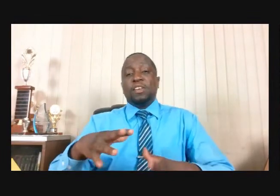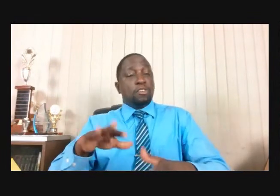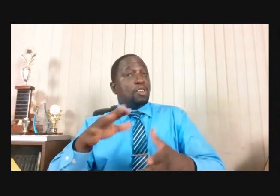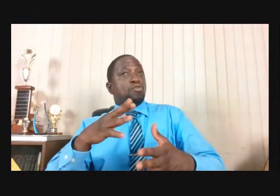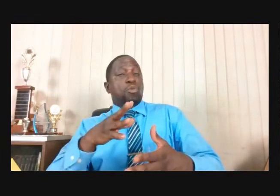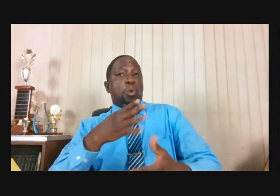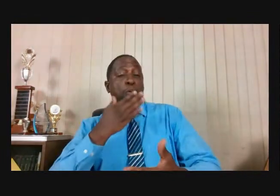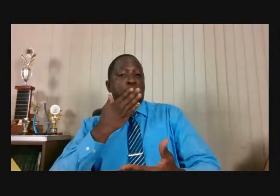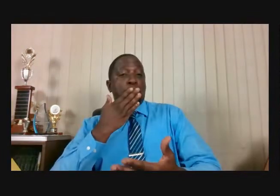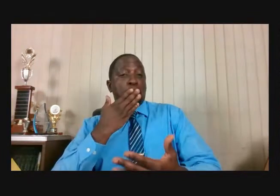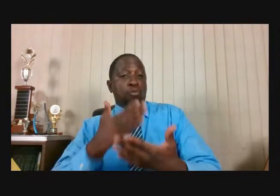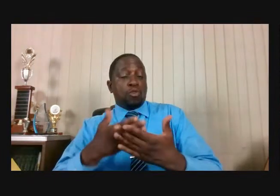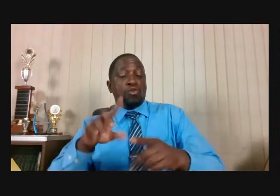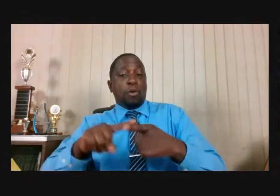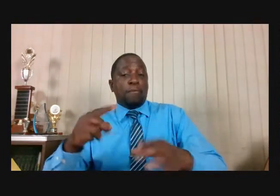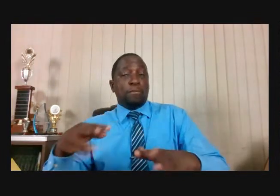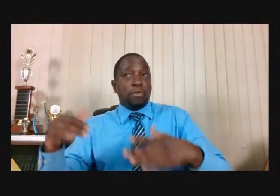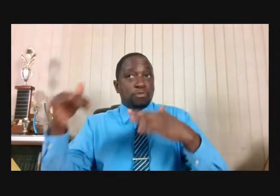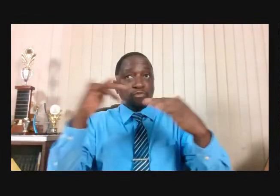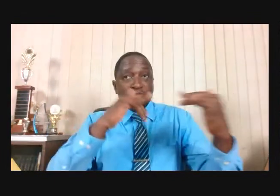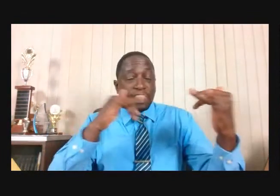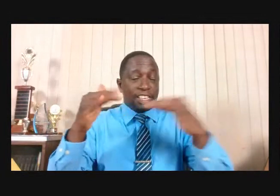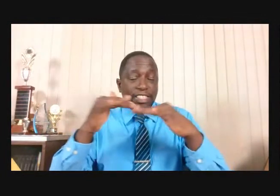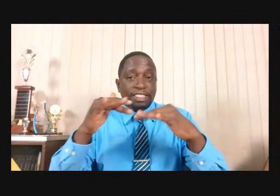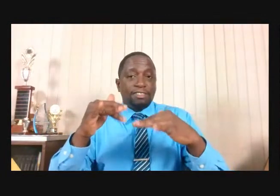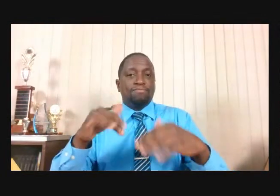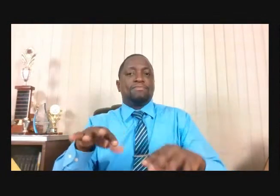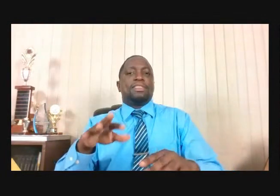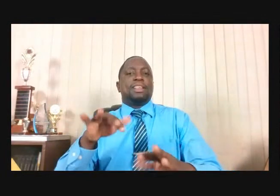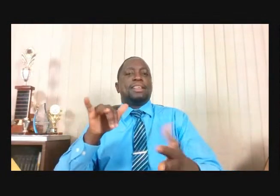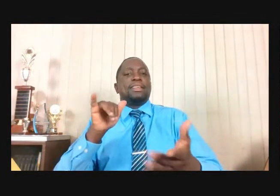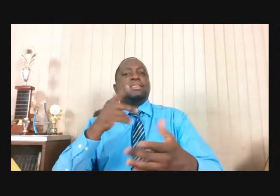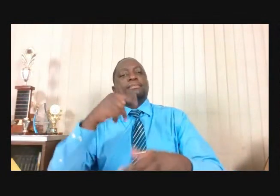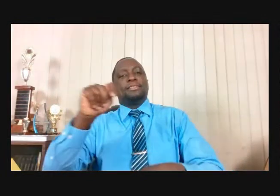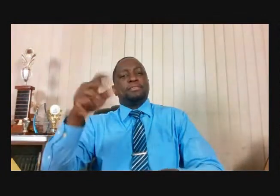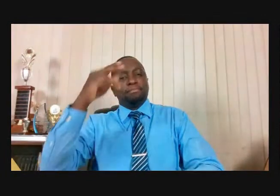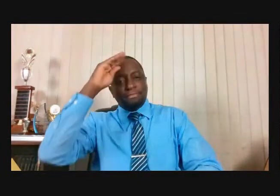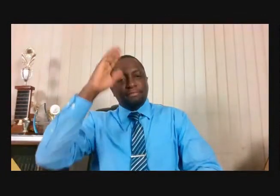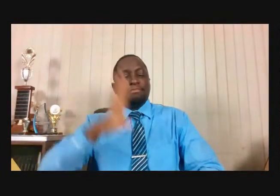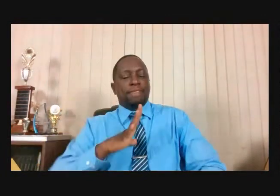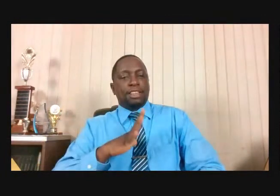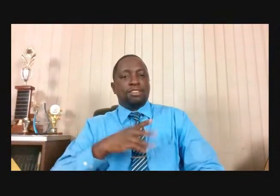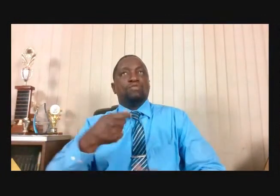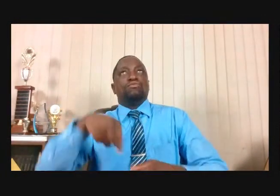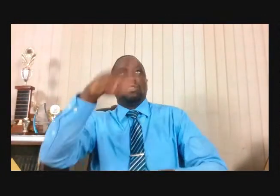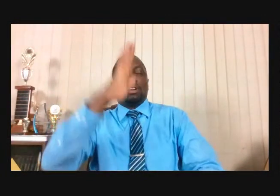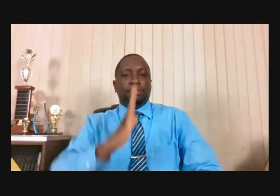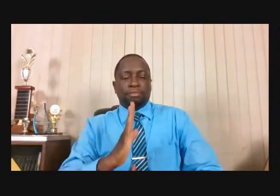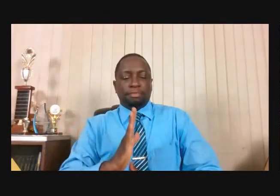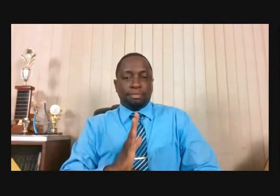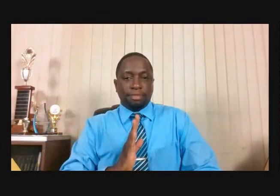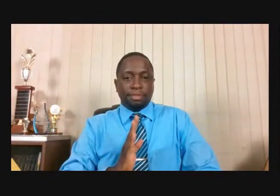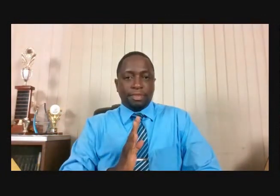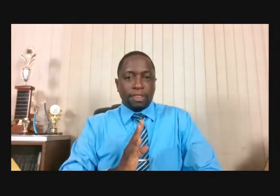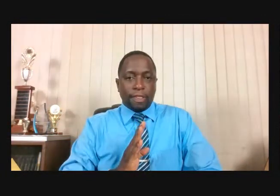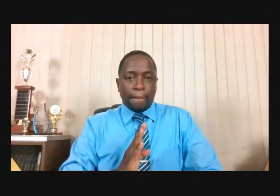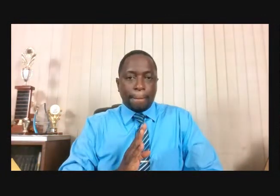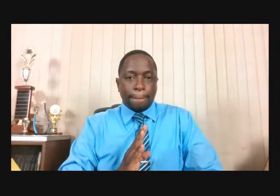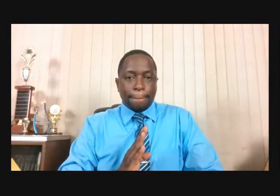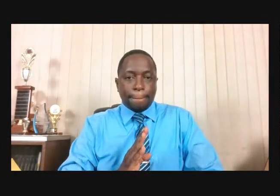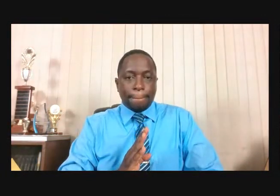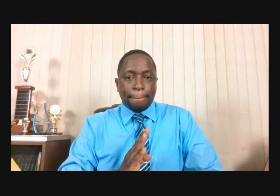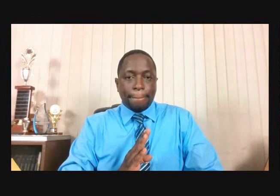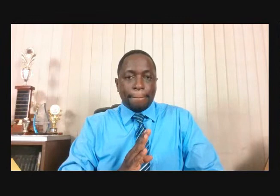Servants Ever Face In Scripture Who Or What Can Defeat Her Elijah